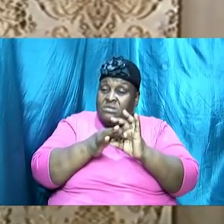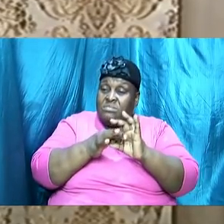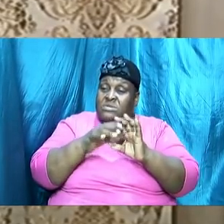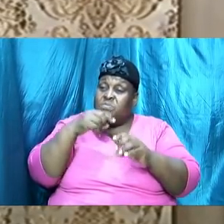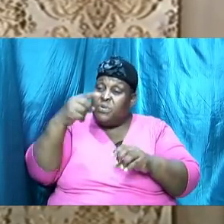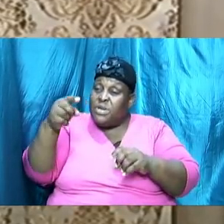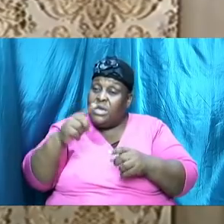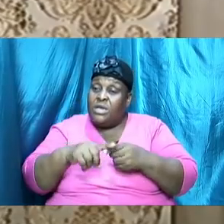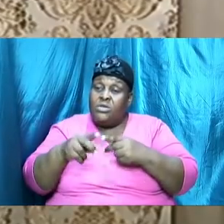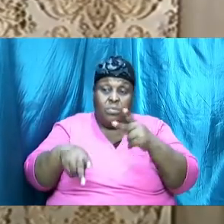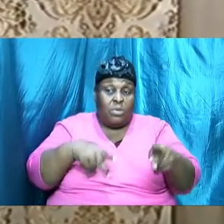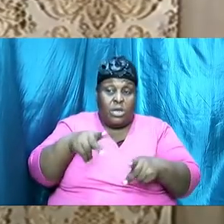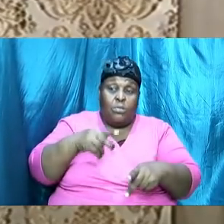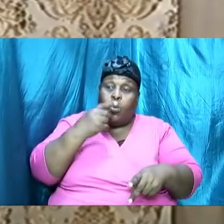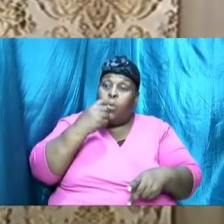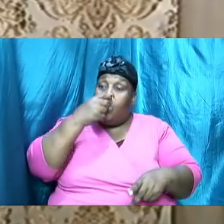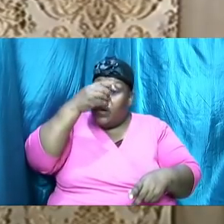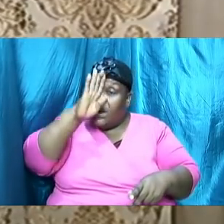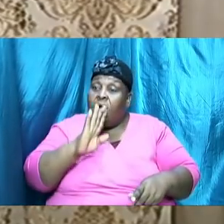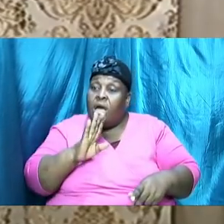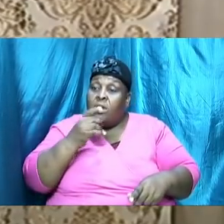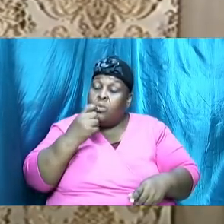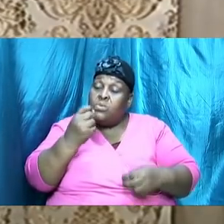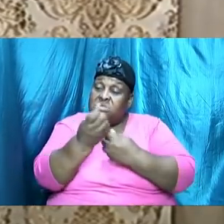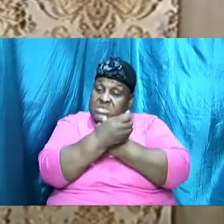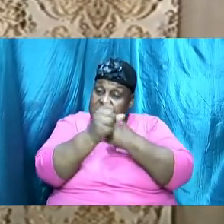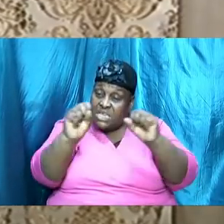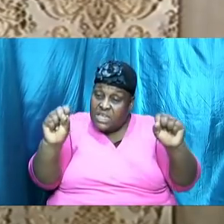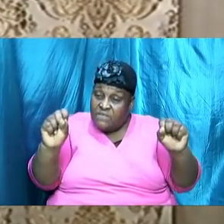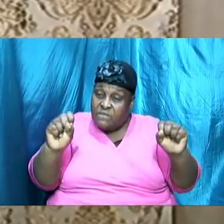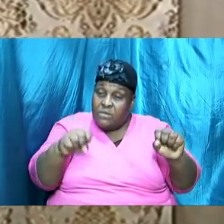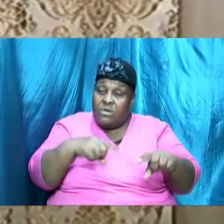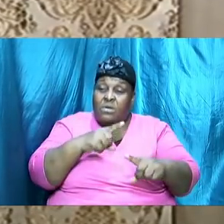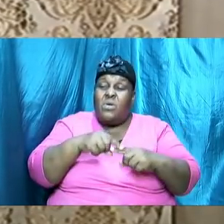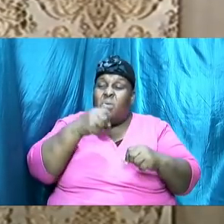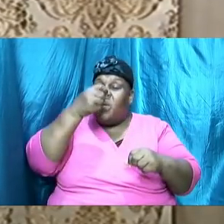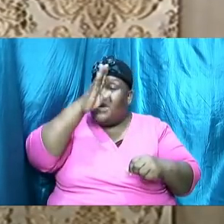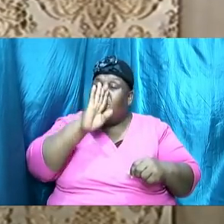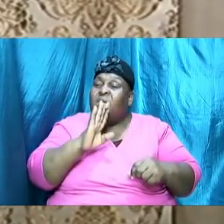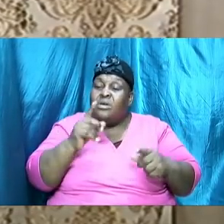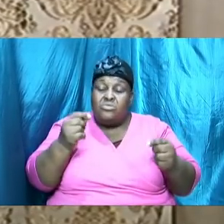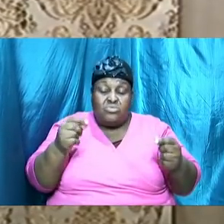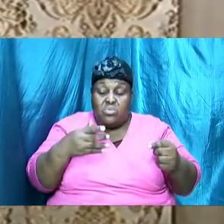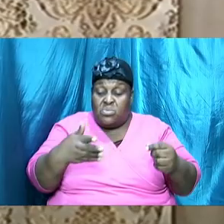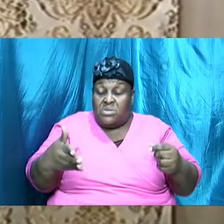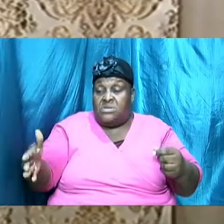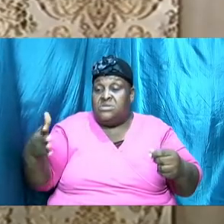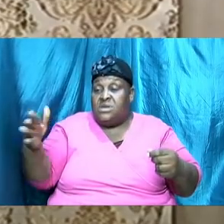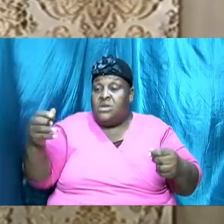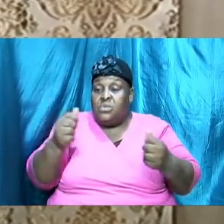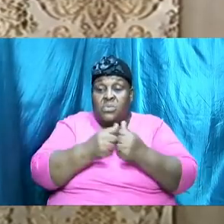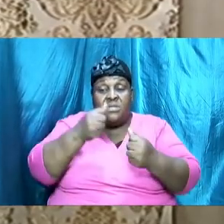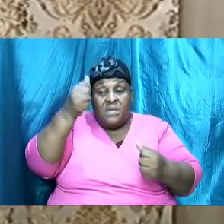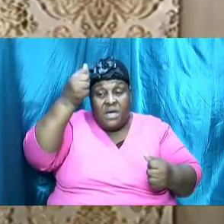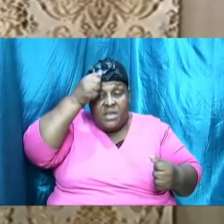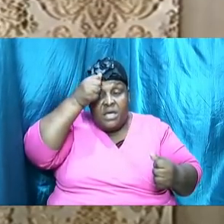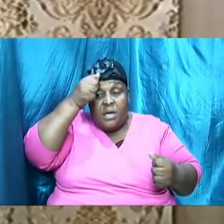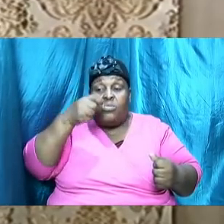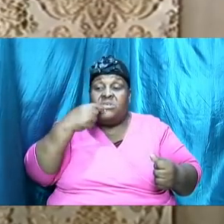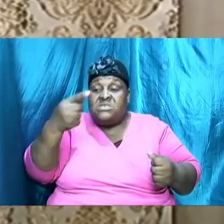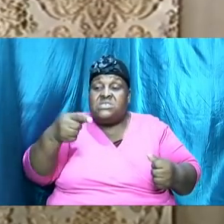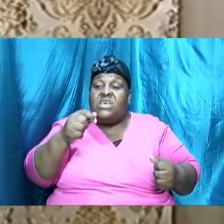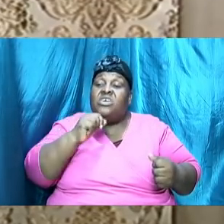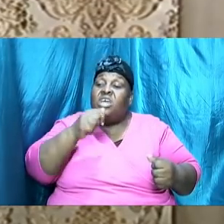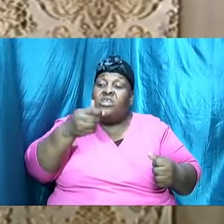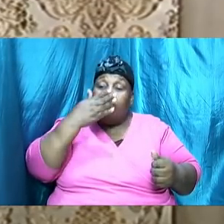now people who are saved because when God carried out this work with Adam when he said it was not good